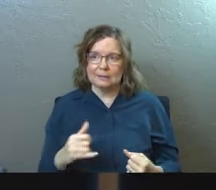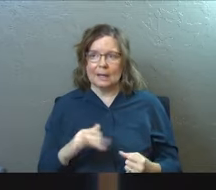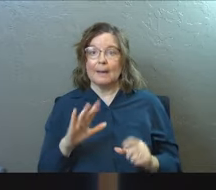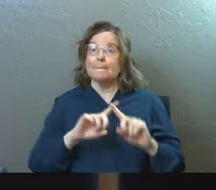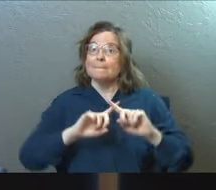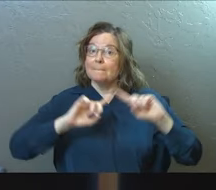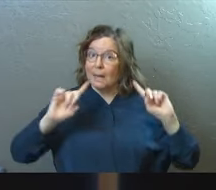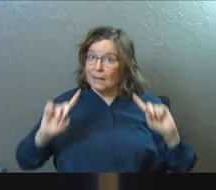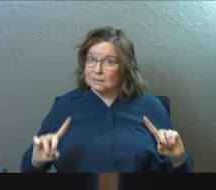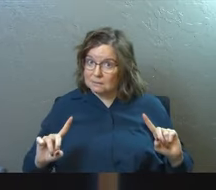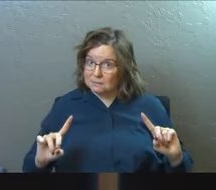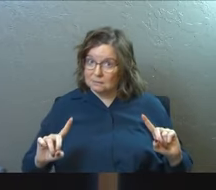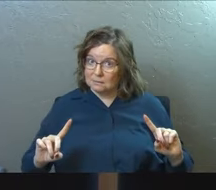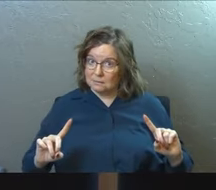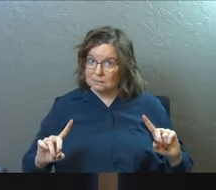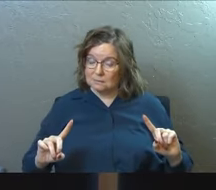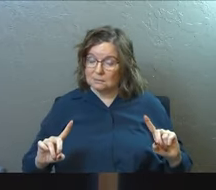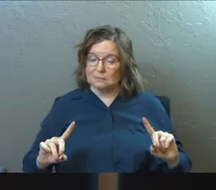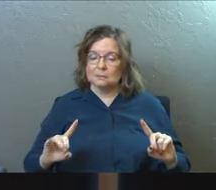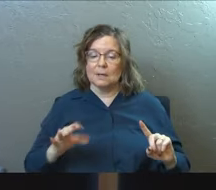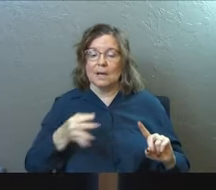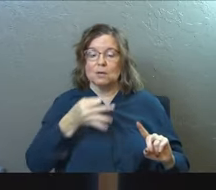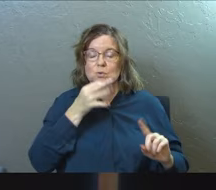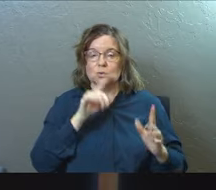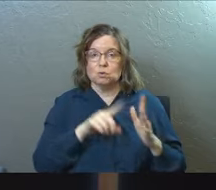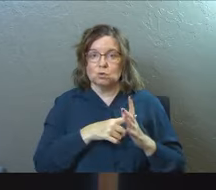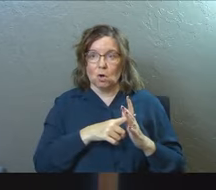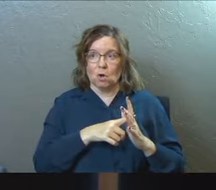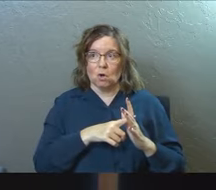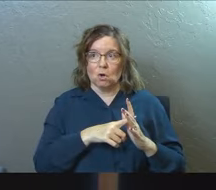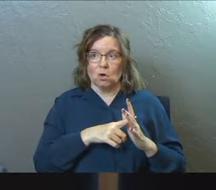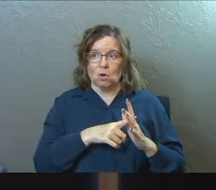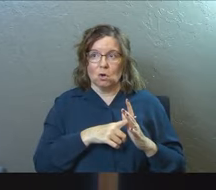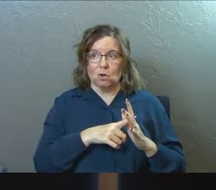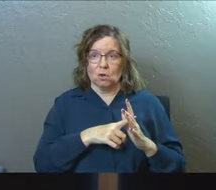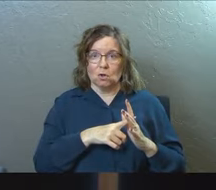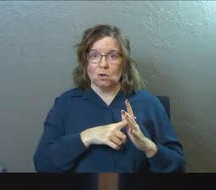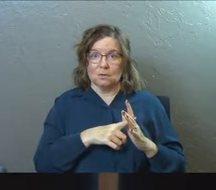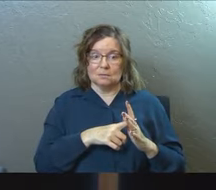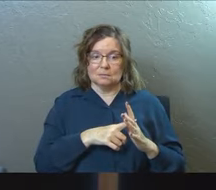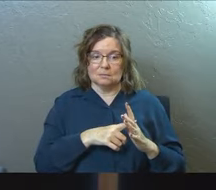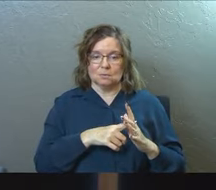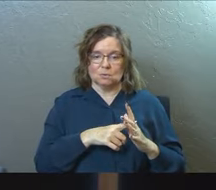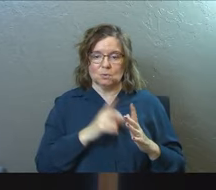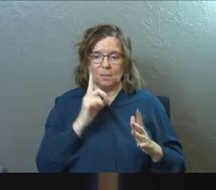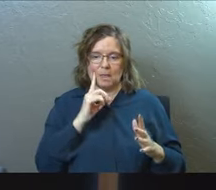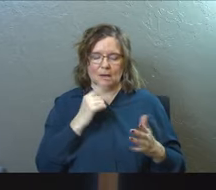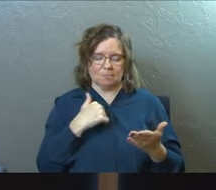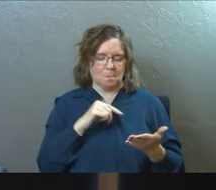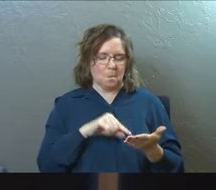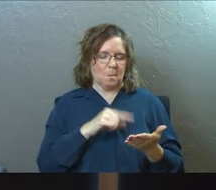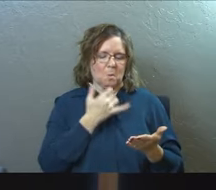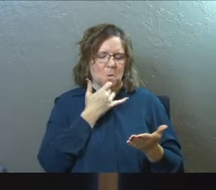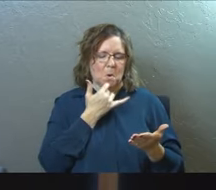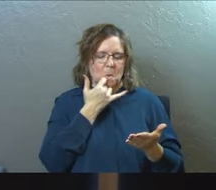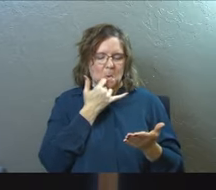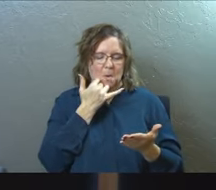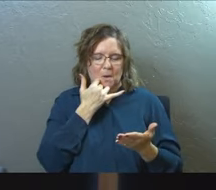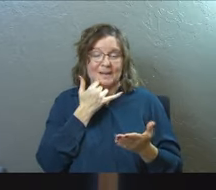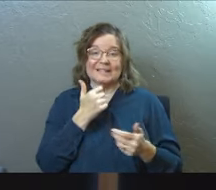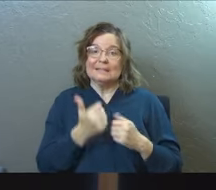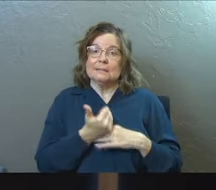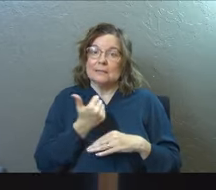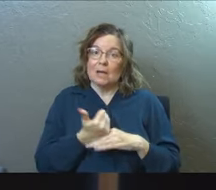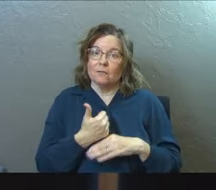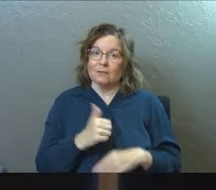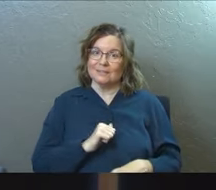He's like, but as soon as you start going down this road, there's a danger for pride. Because